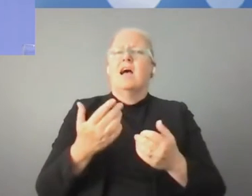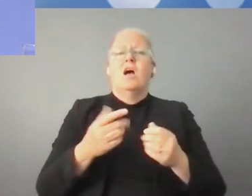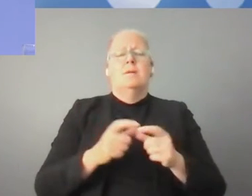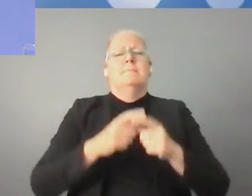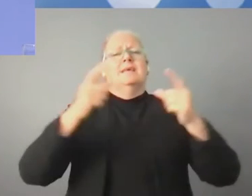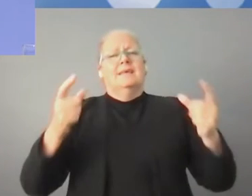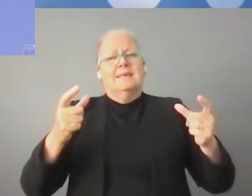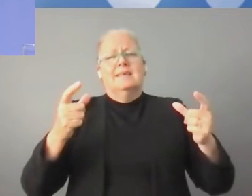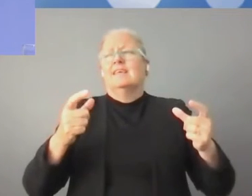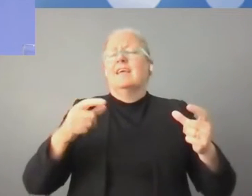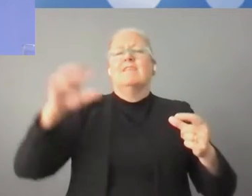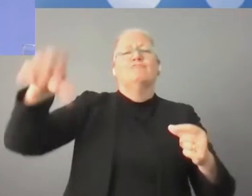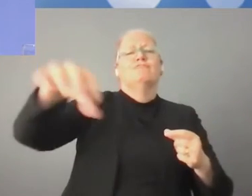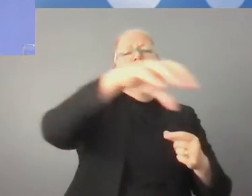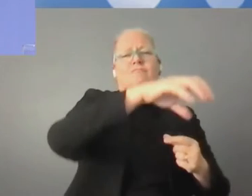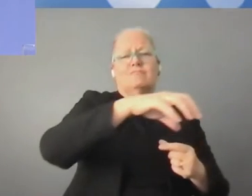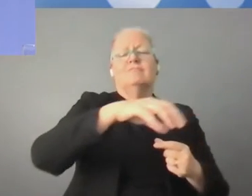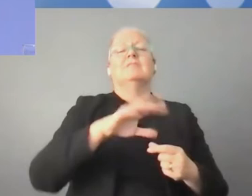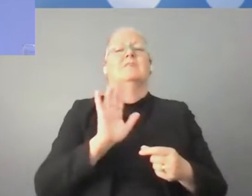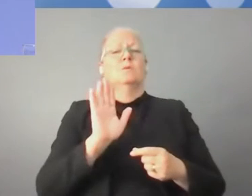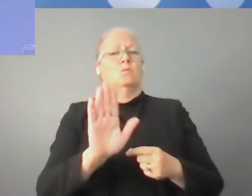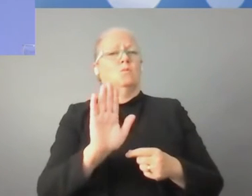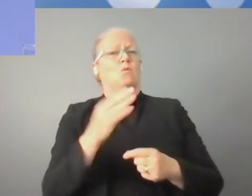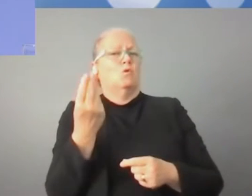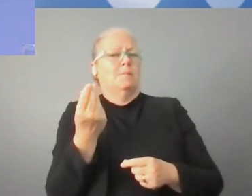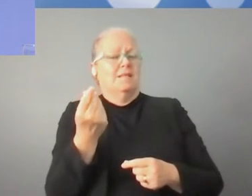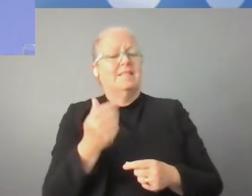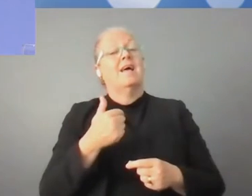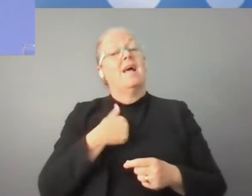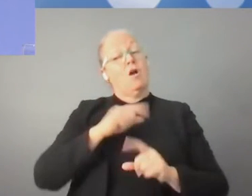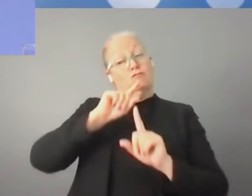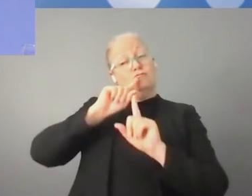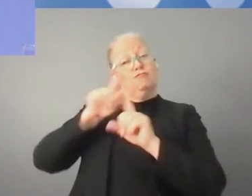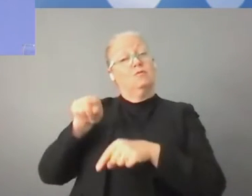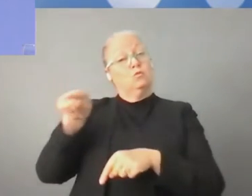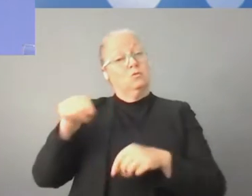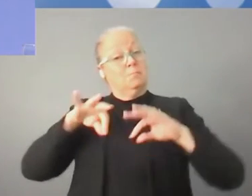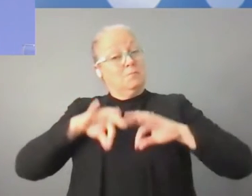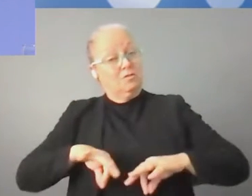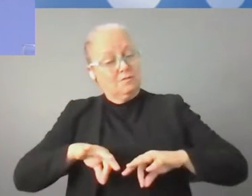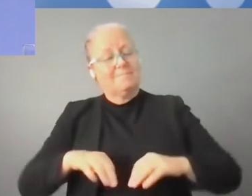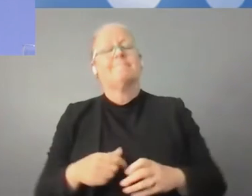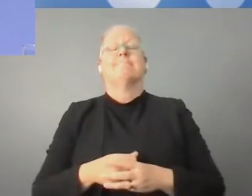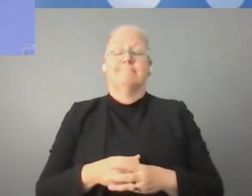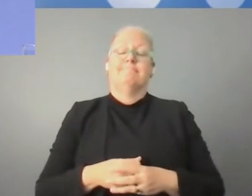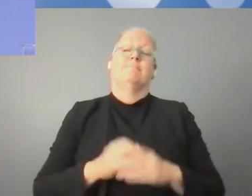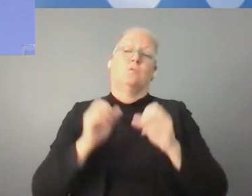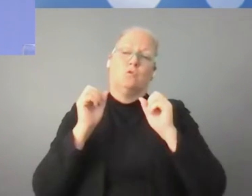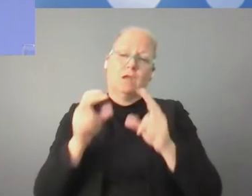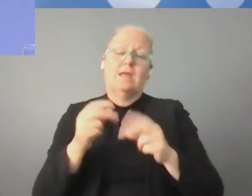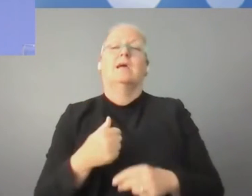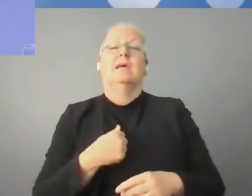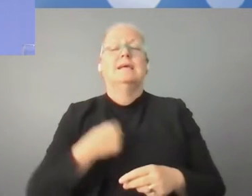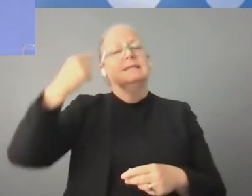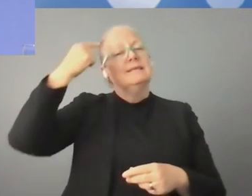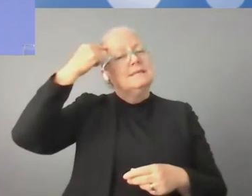So, to answer your question, Minister, let me tell you that we need to develop good